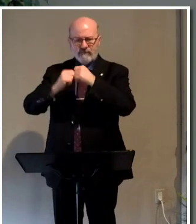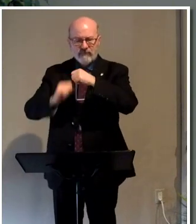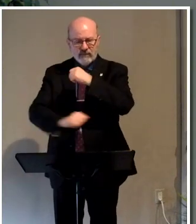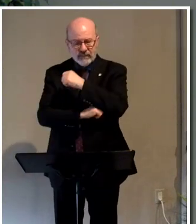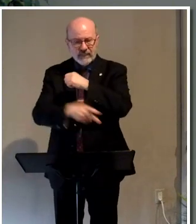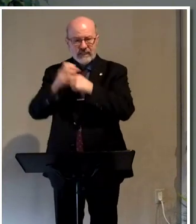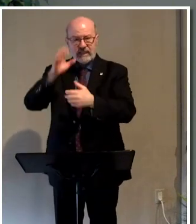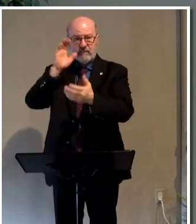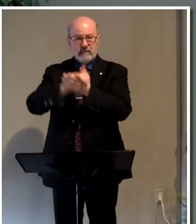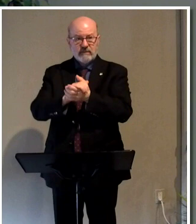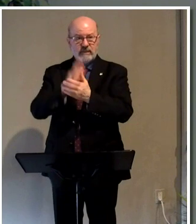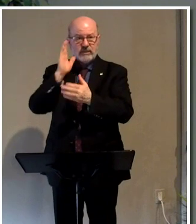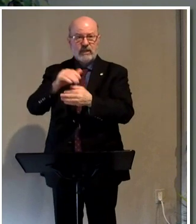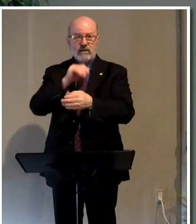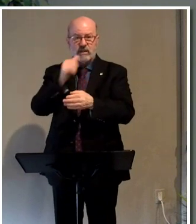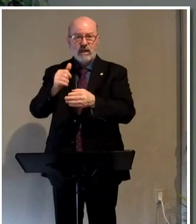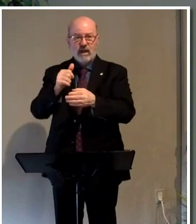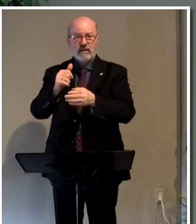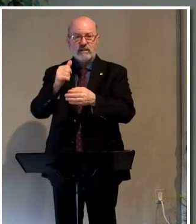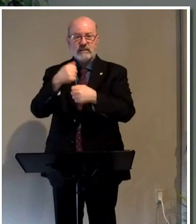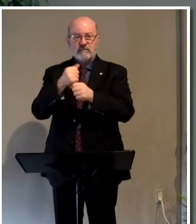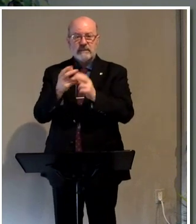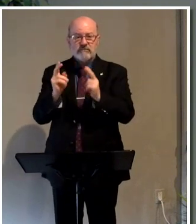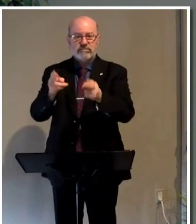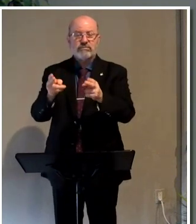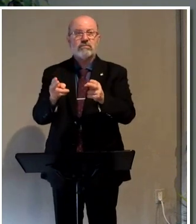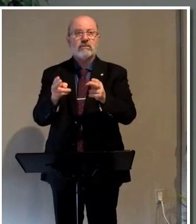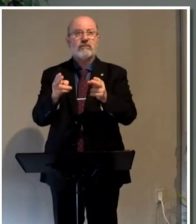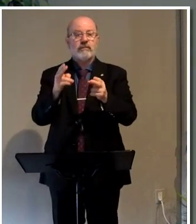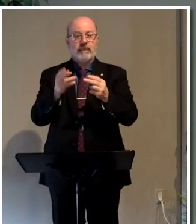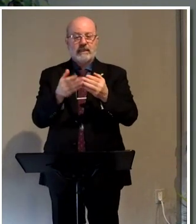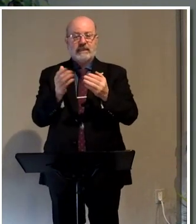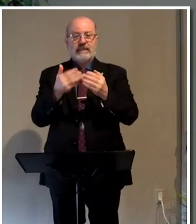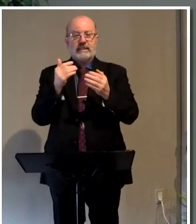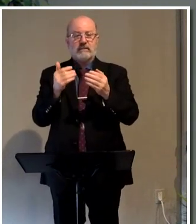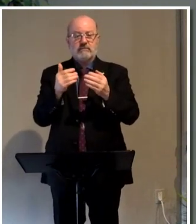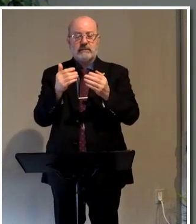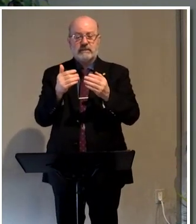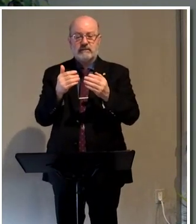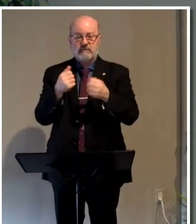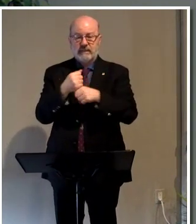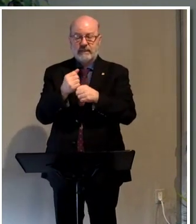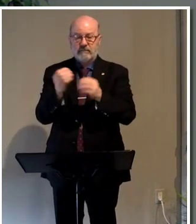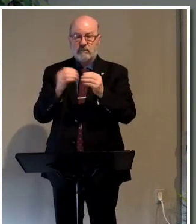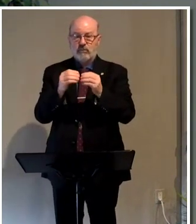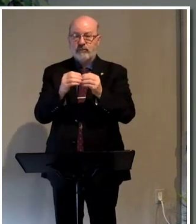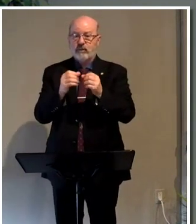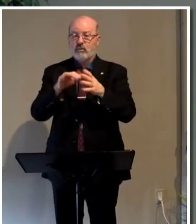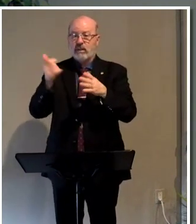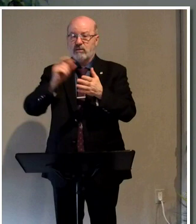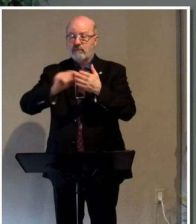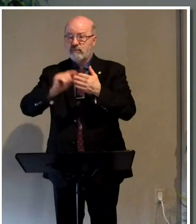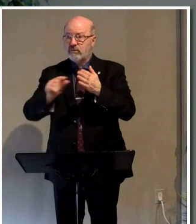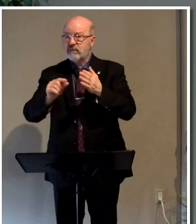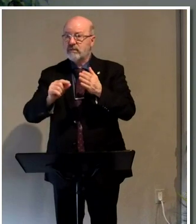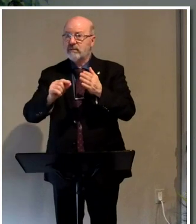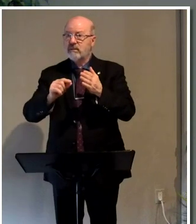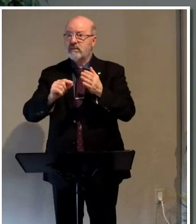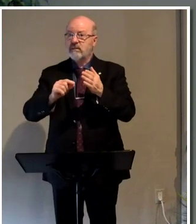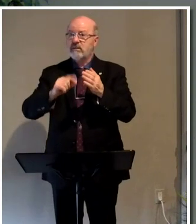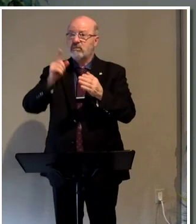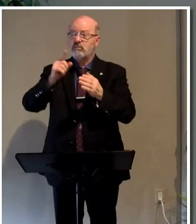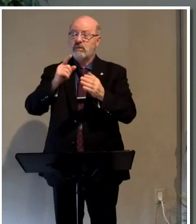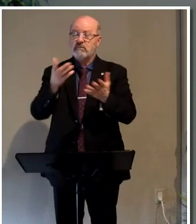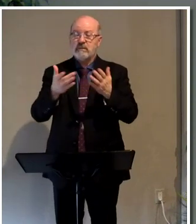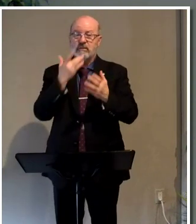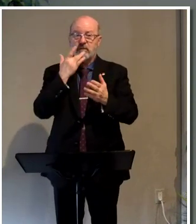He that believeth shall not make haste. Now, I can easily beef that up a bit with other passages in scripture. One you're probably